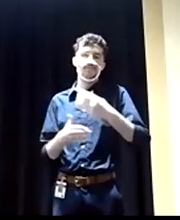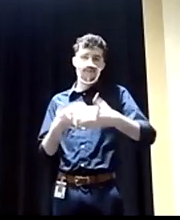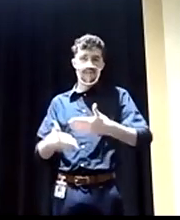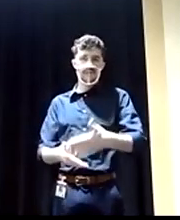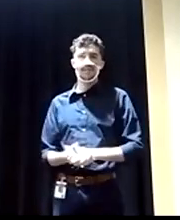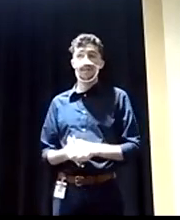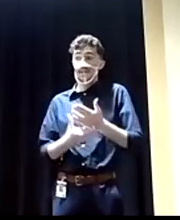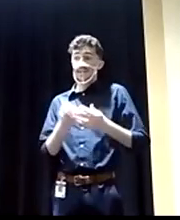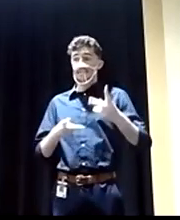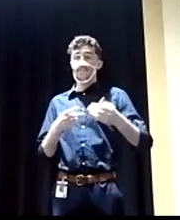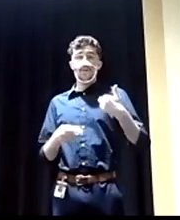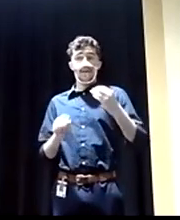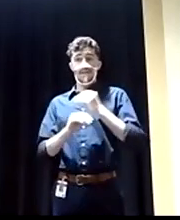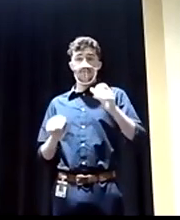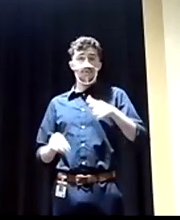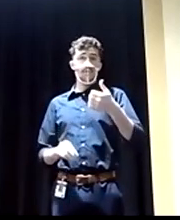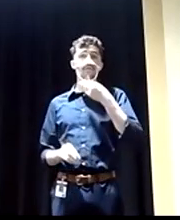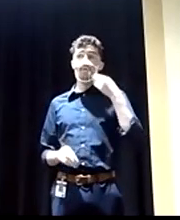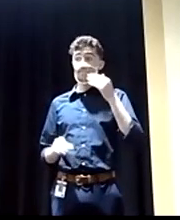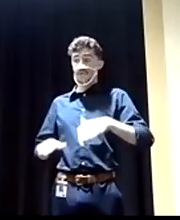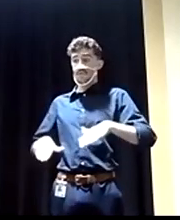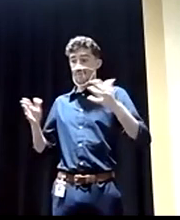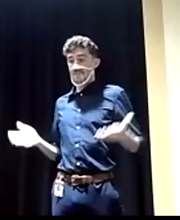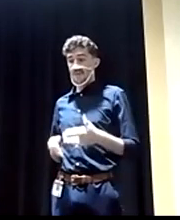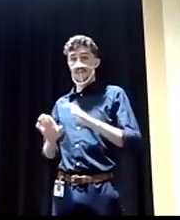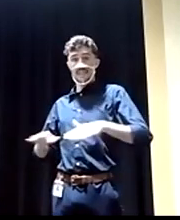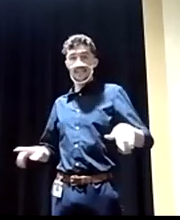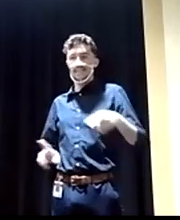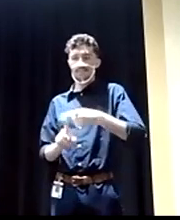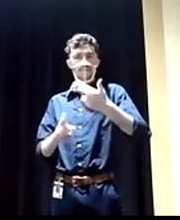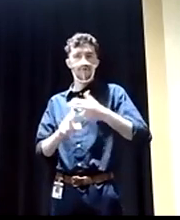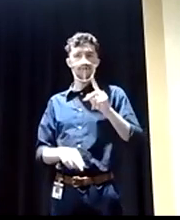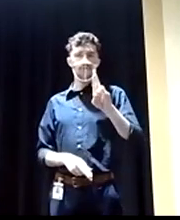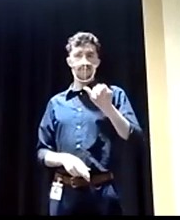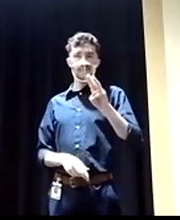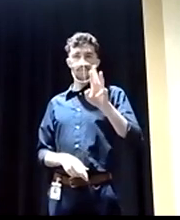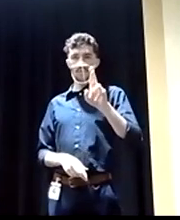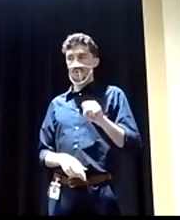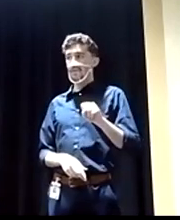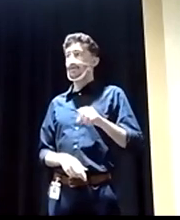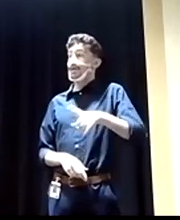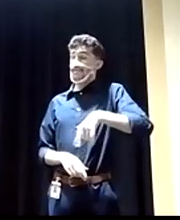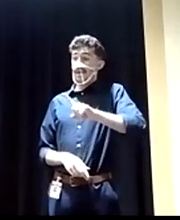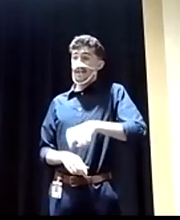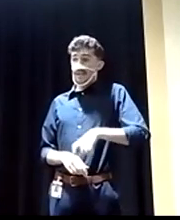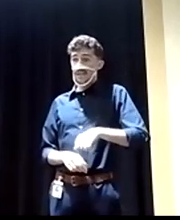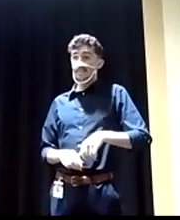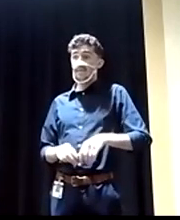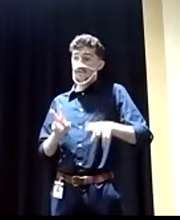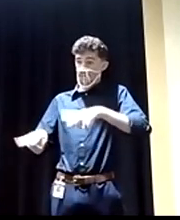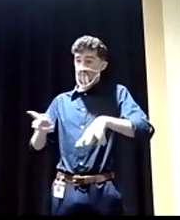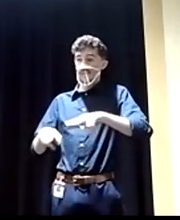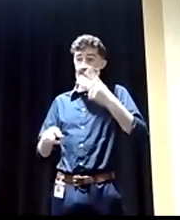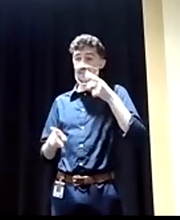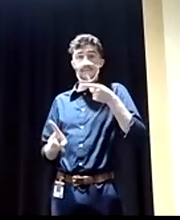home than this one brought here as kids. Those dreamers need to absolutely be treated like the Americans that they are.